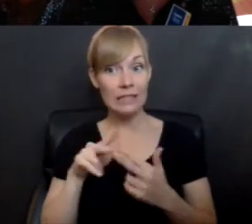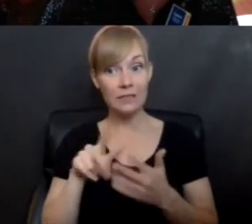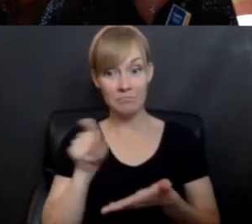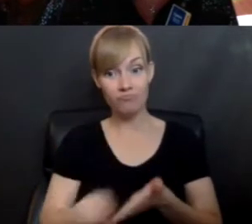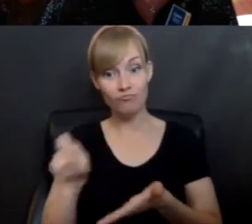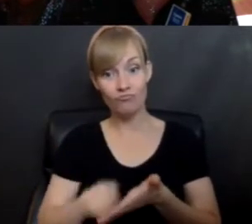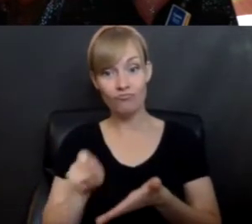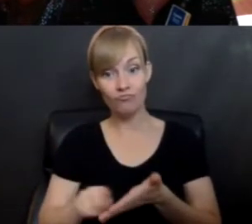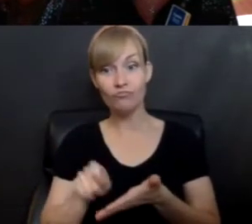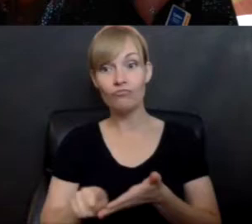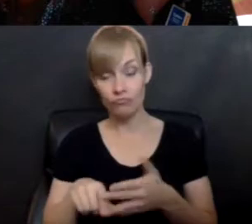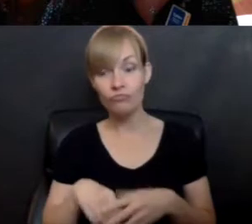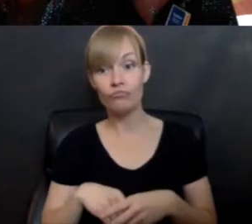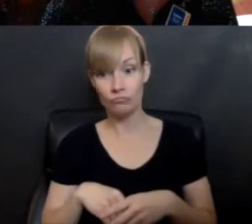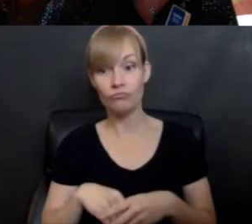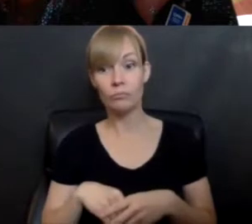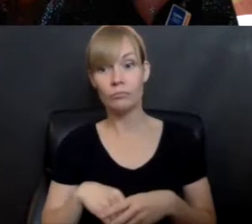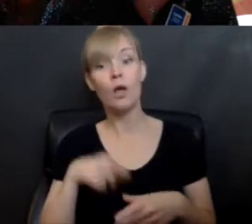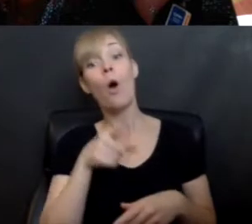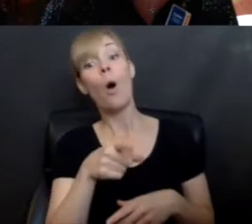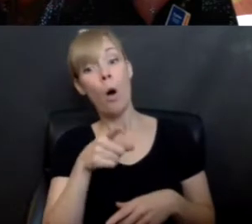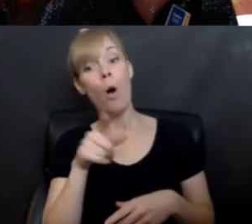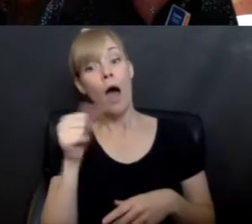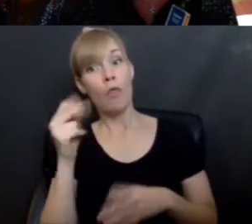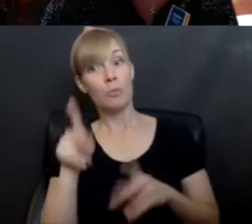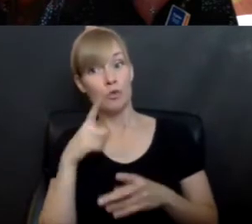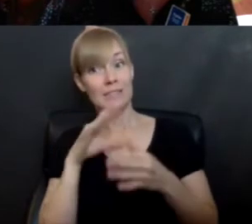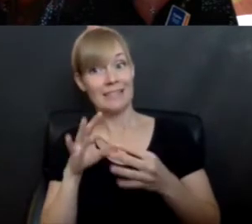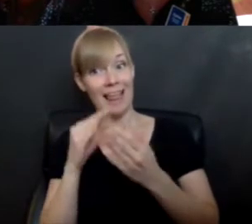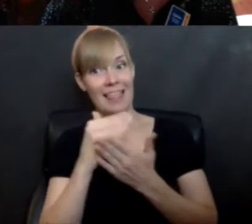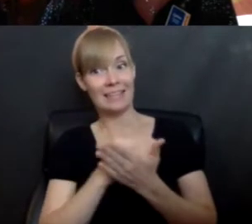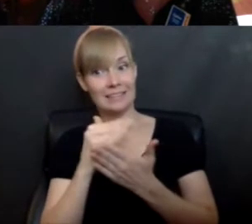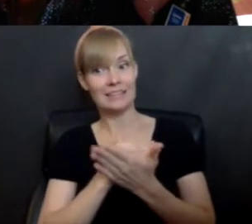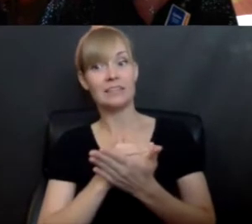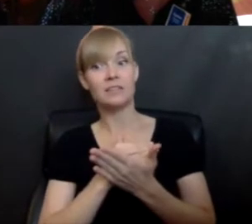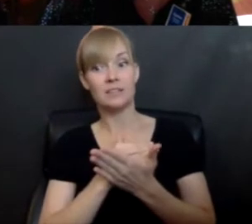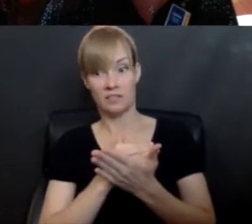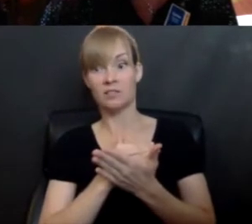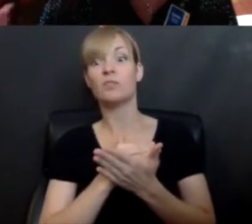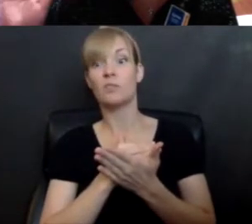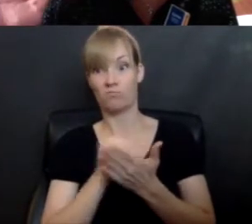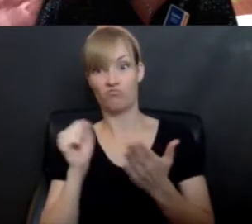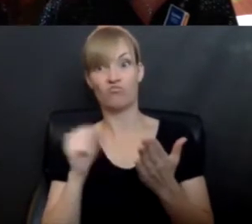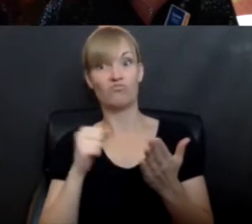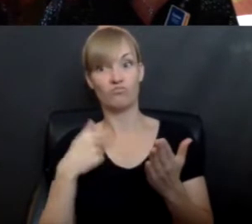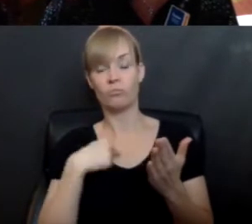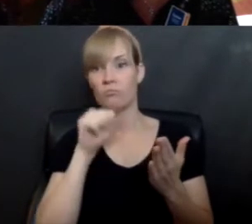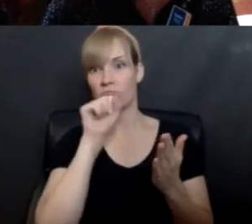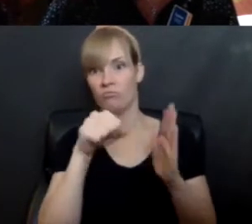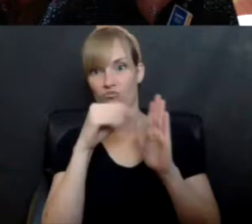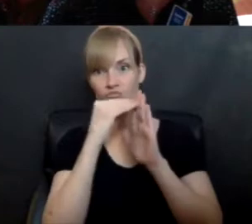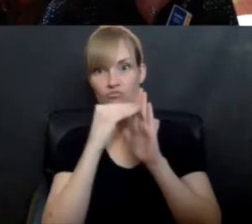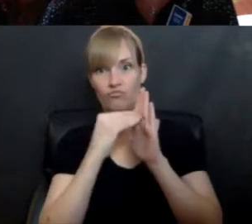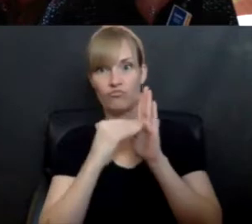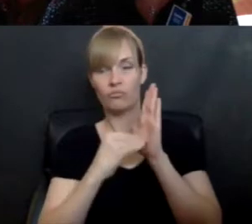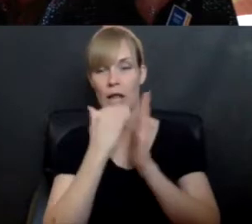That's something else you could write. Oh, lists. Yes. Who else is a list person? Right? I'm a total list person, right?